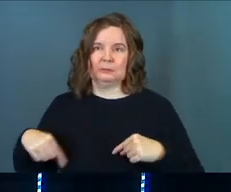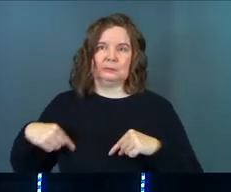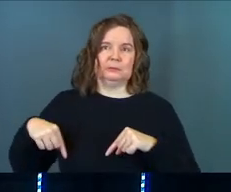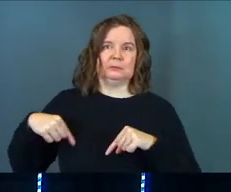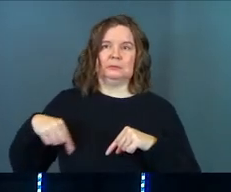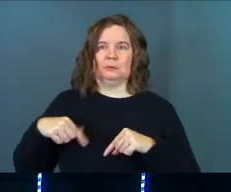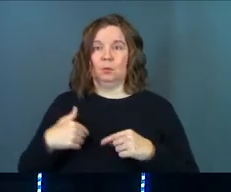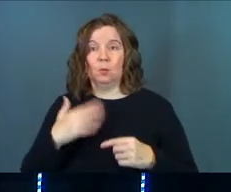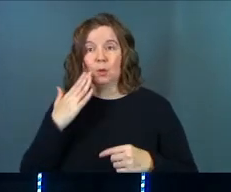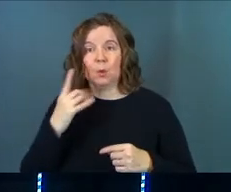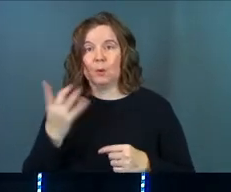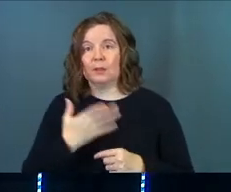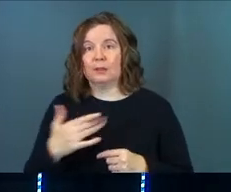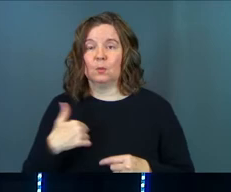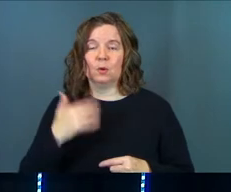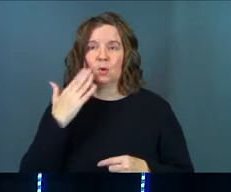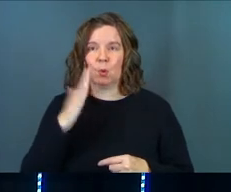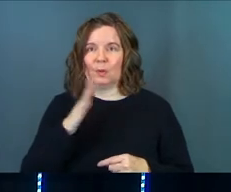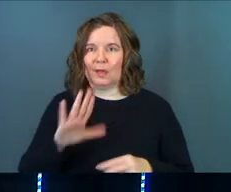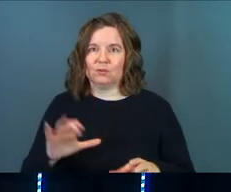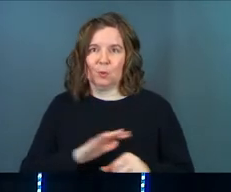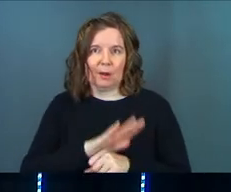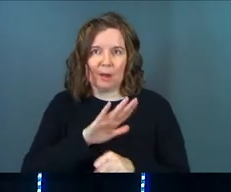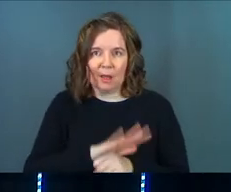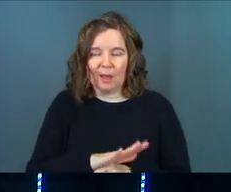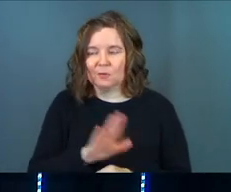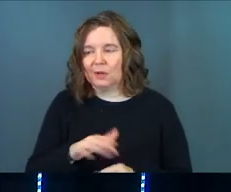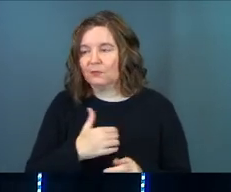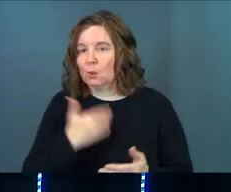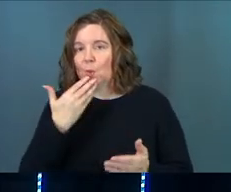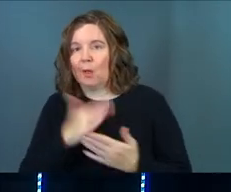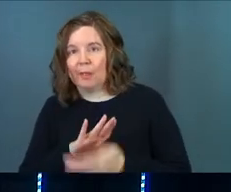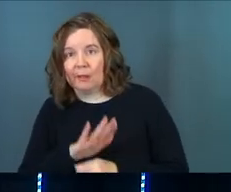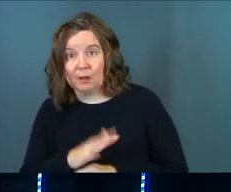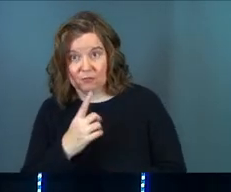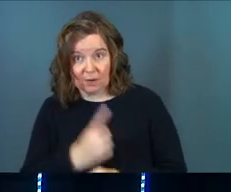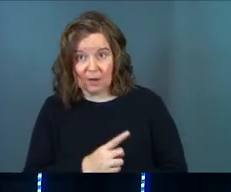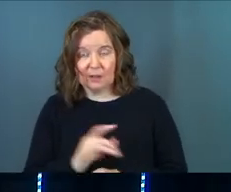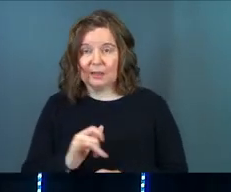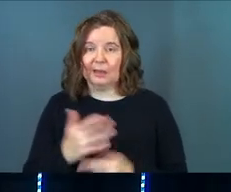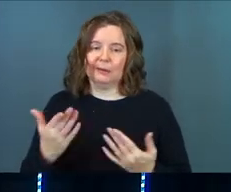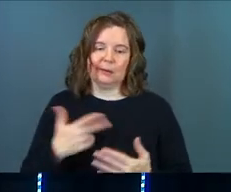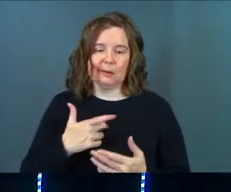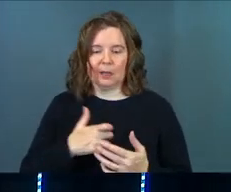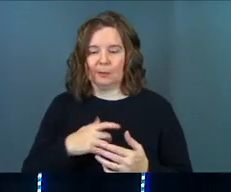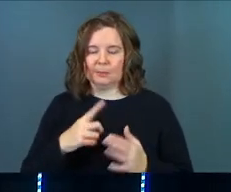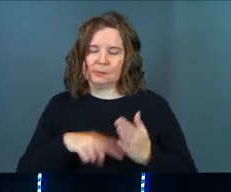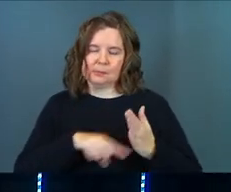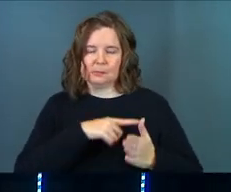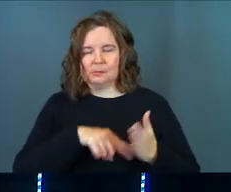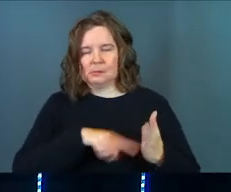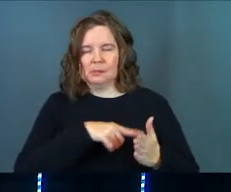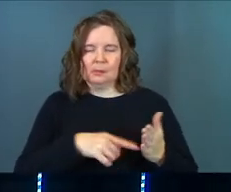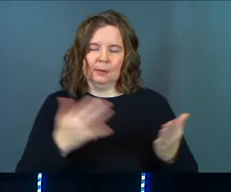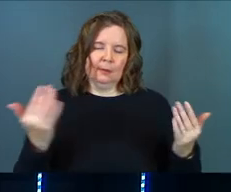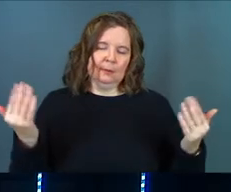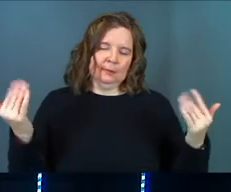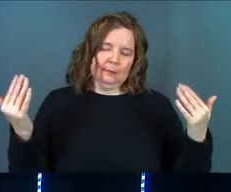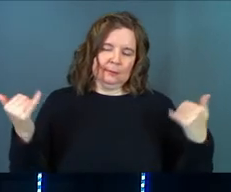about it. We know it's one of those things. We know we never do it enough. We never do it well enough, right? Like here comes the condemnation. Let's go.